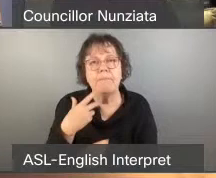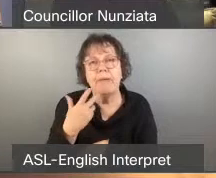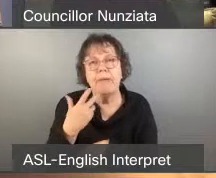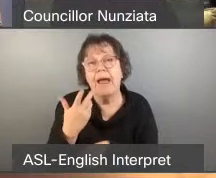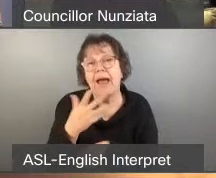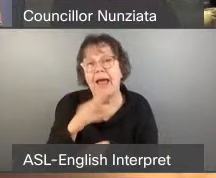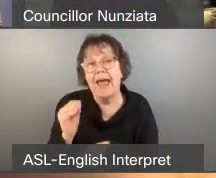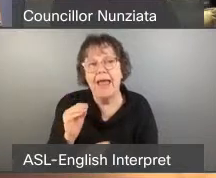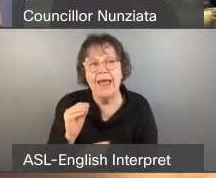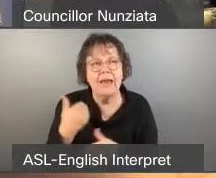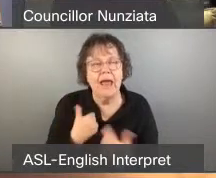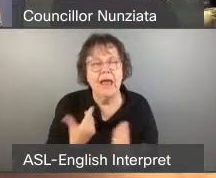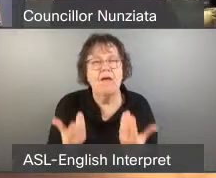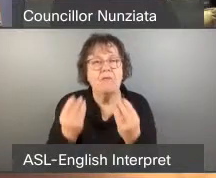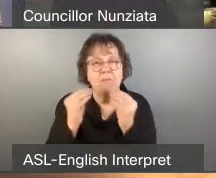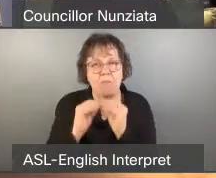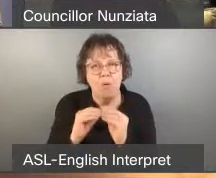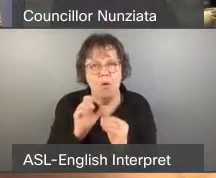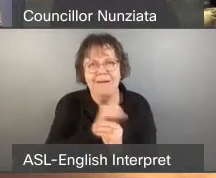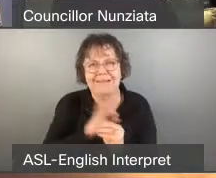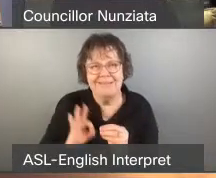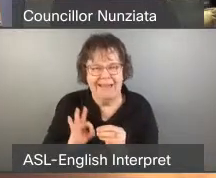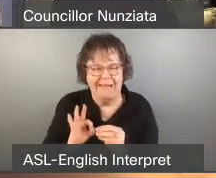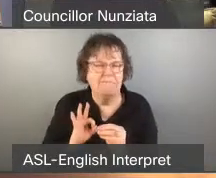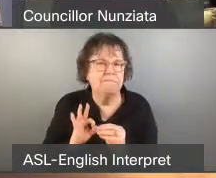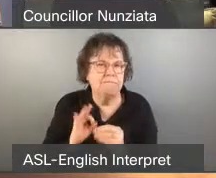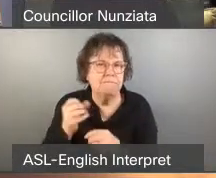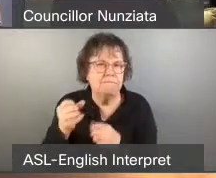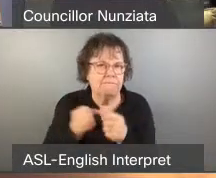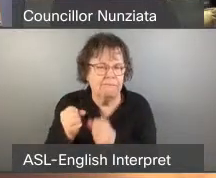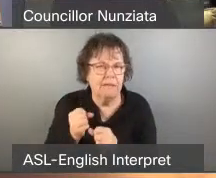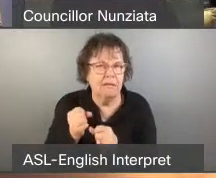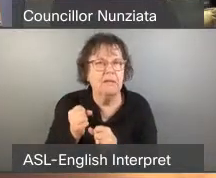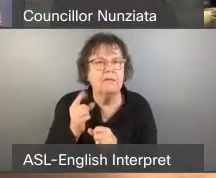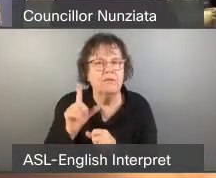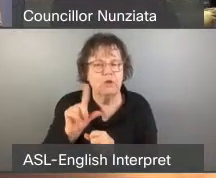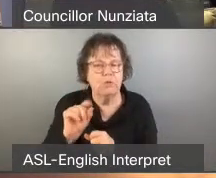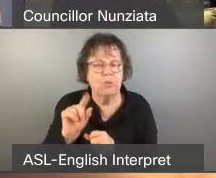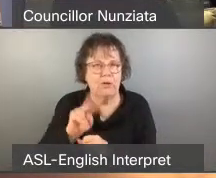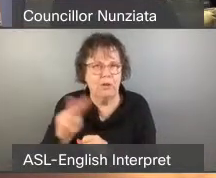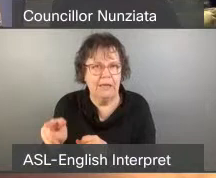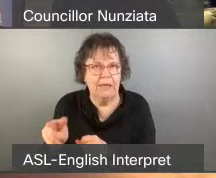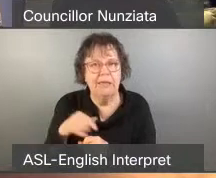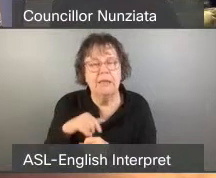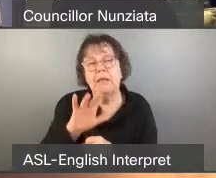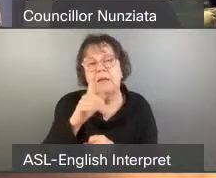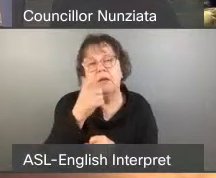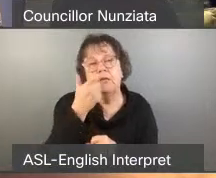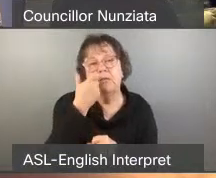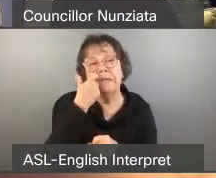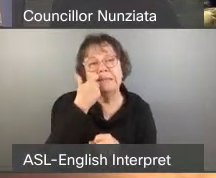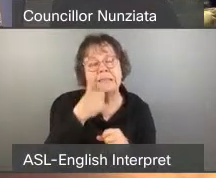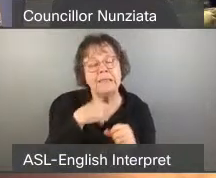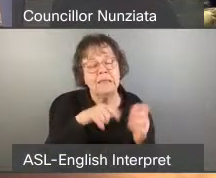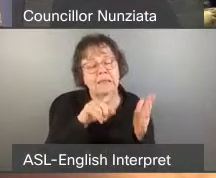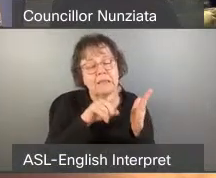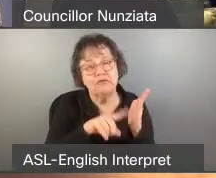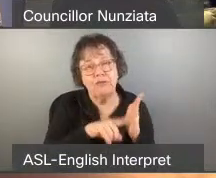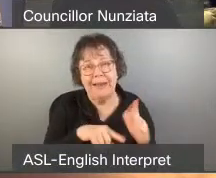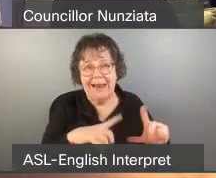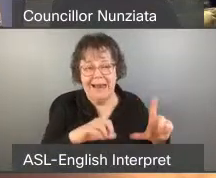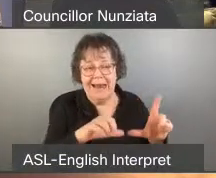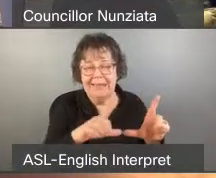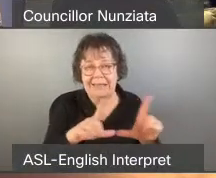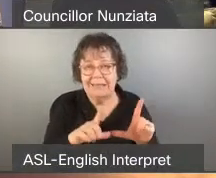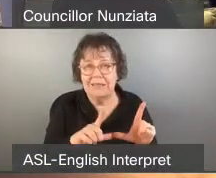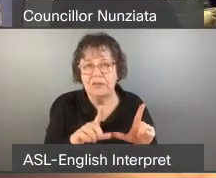staff by the end of 2022. Recently, the city looked at licensing rooming houses across the city and under